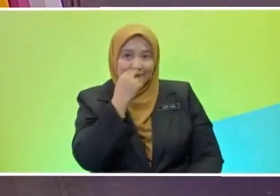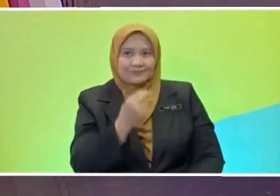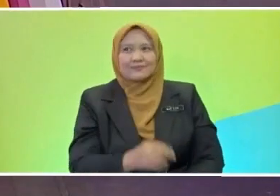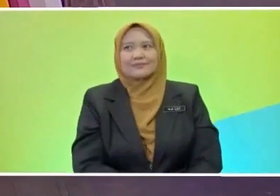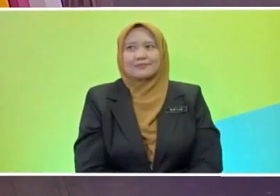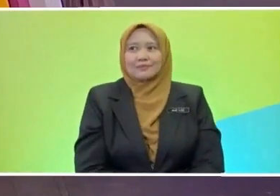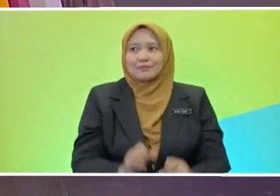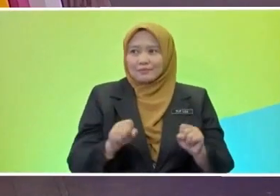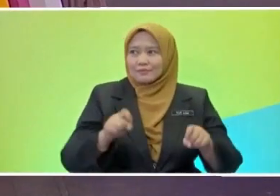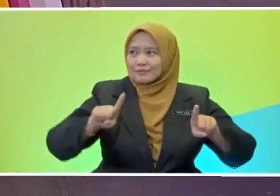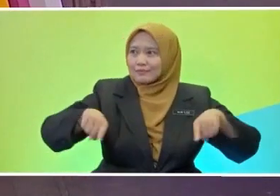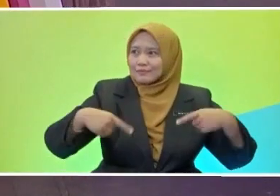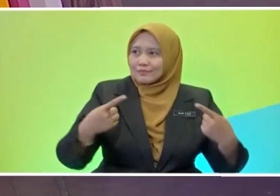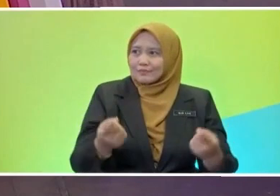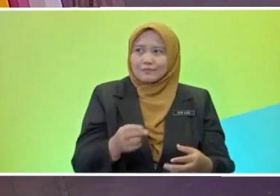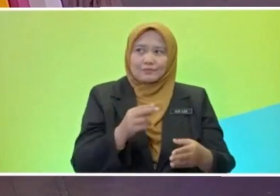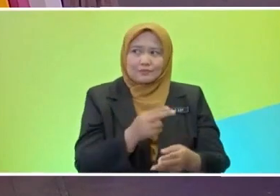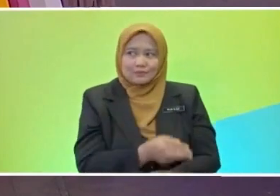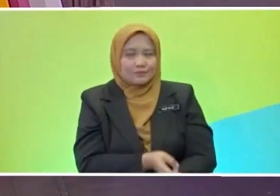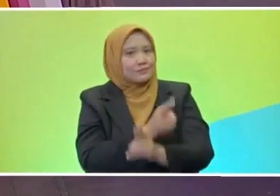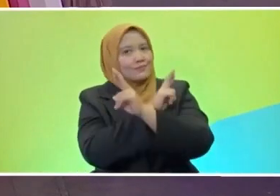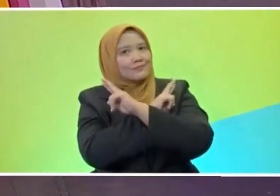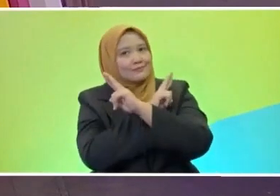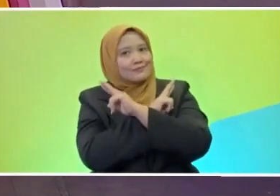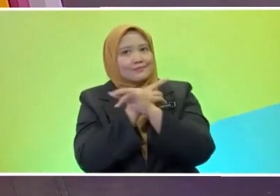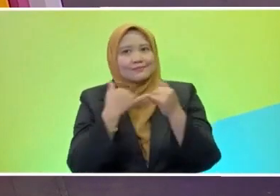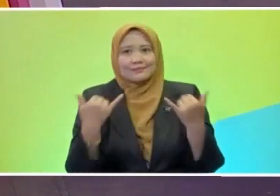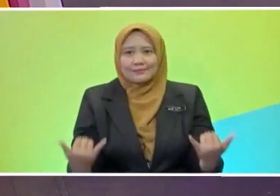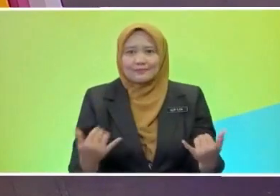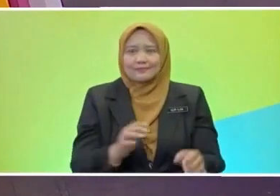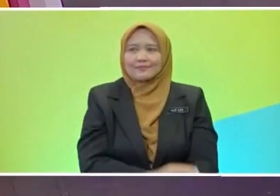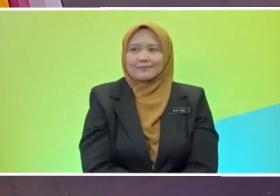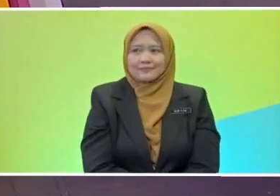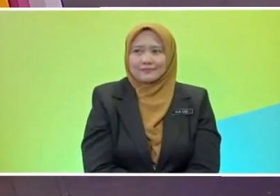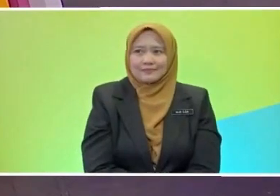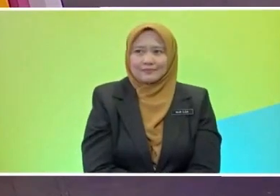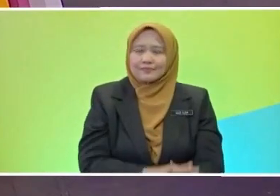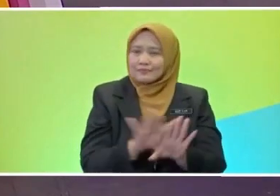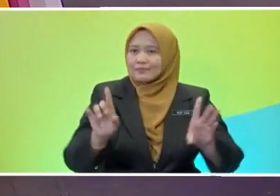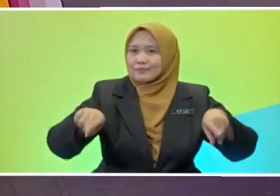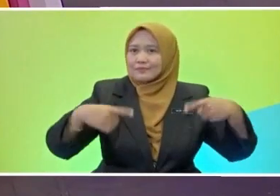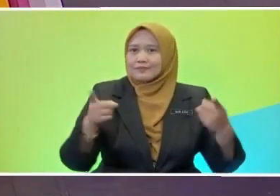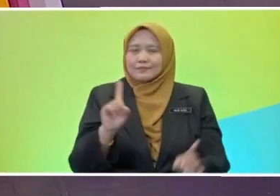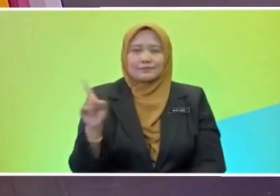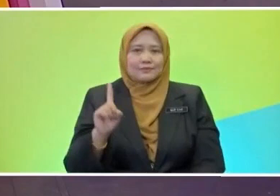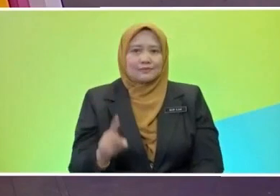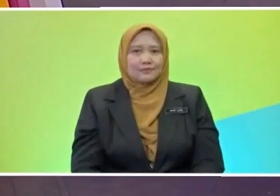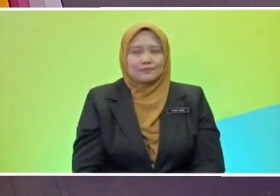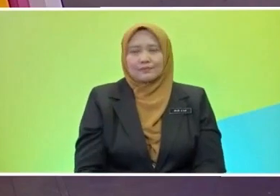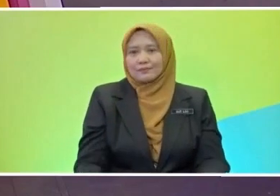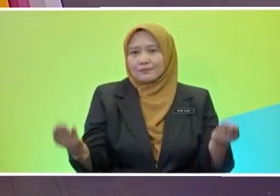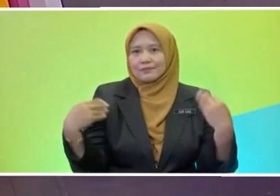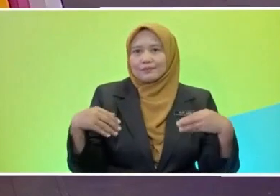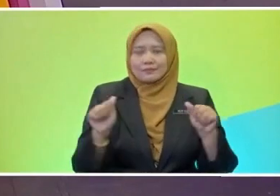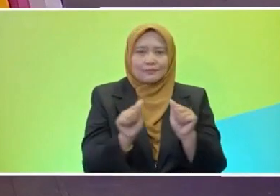before we proceed any further, is it okay to take a short break, teacher? Of course. Okay, for friends watching at home, don't go anywhere. We'll back with Miss Anjana for